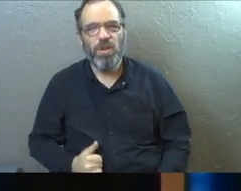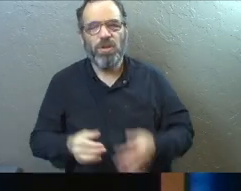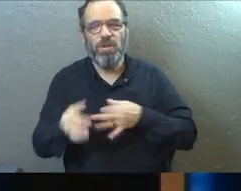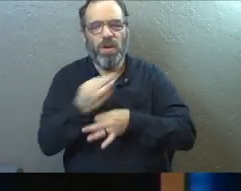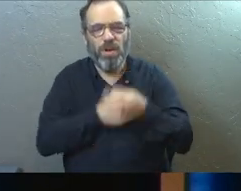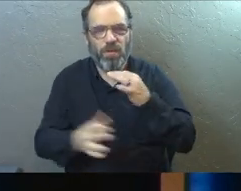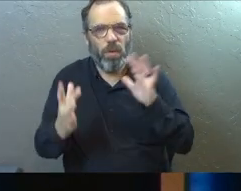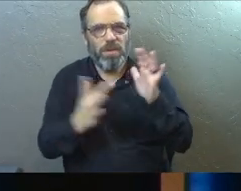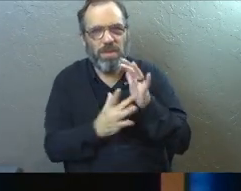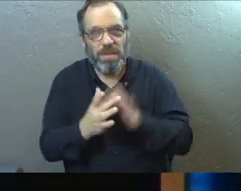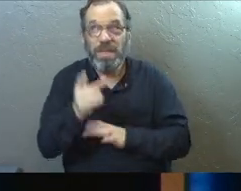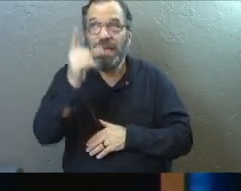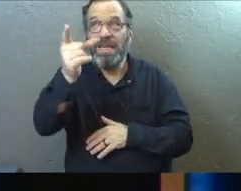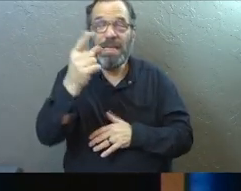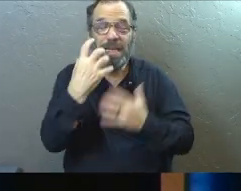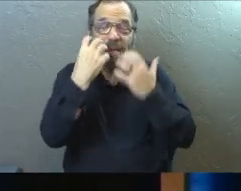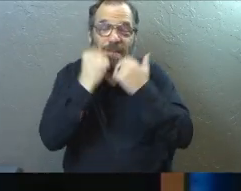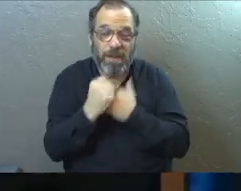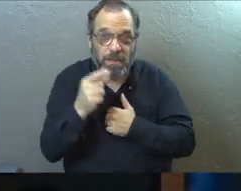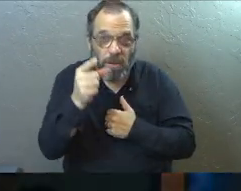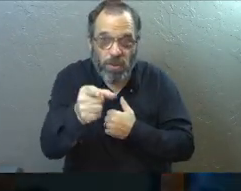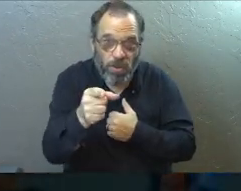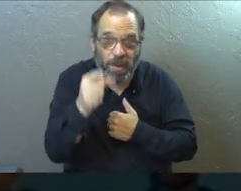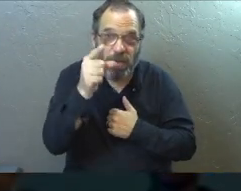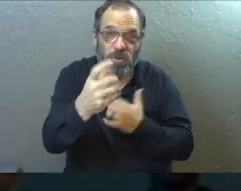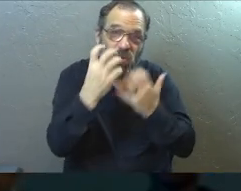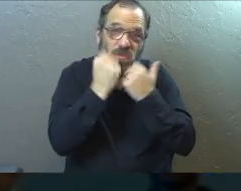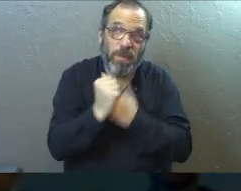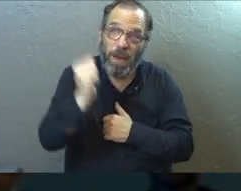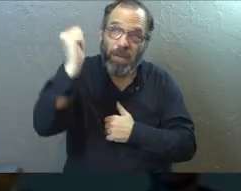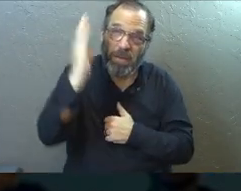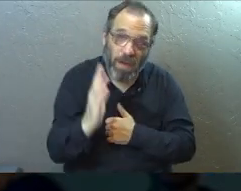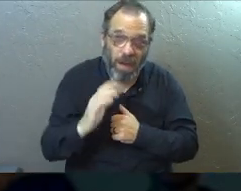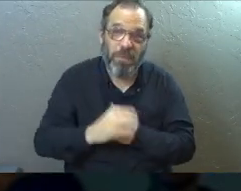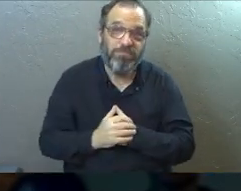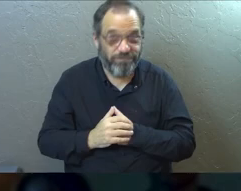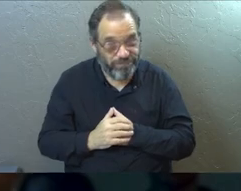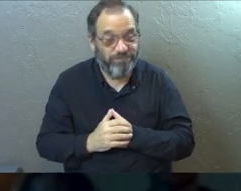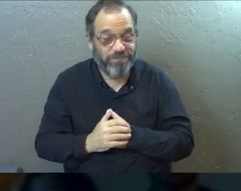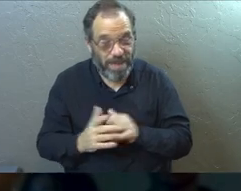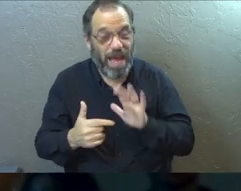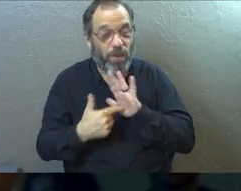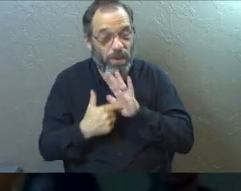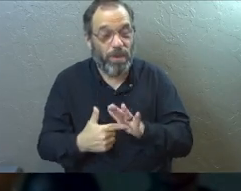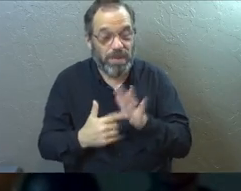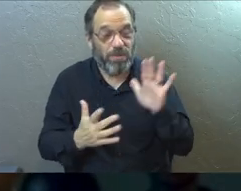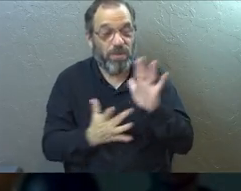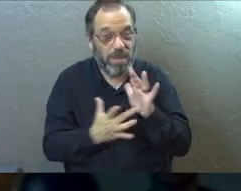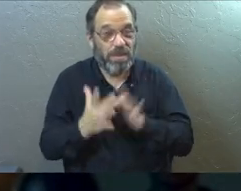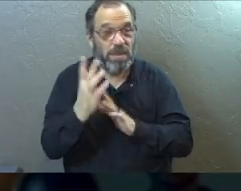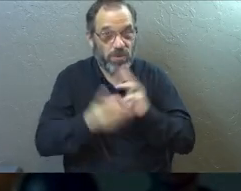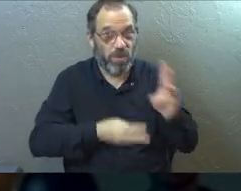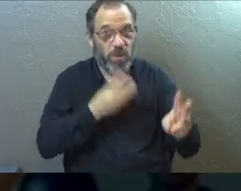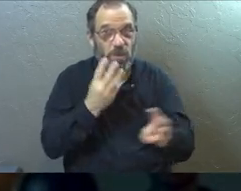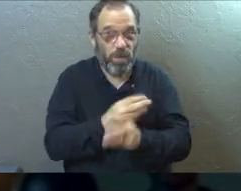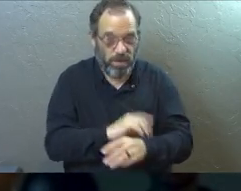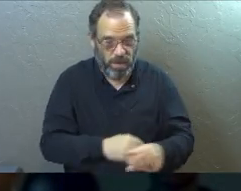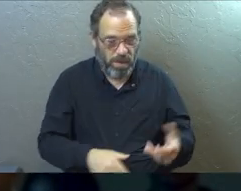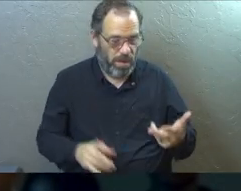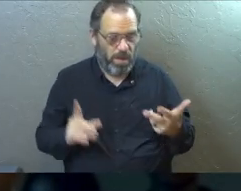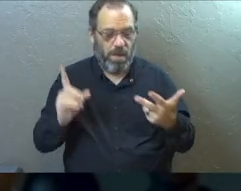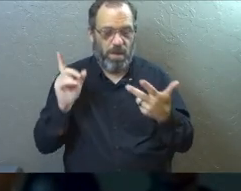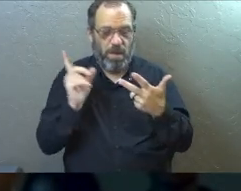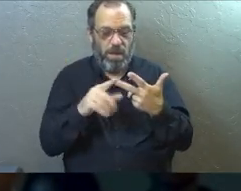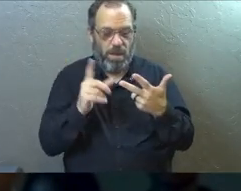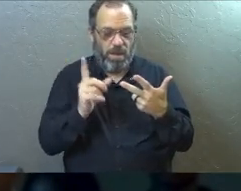about you, and we should care about God and how we are representing him to the world. All right, so the